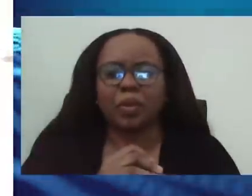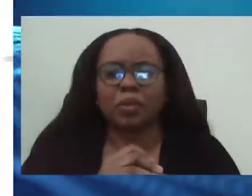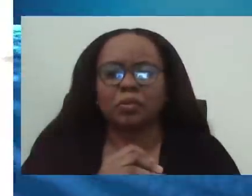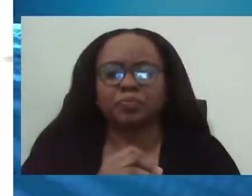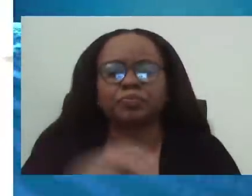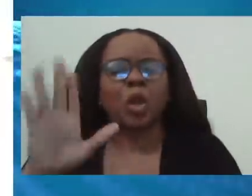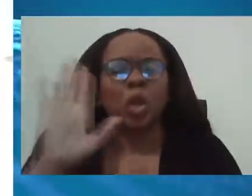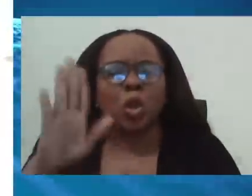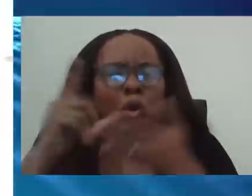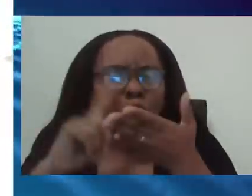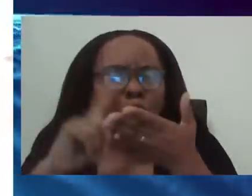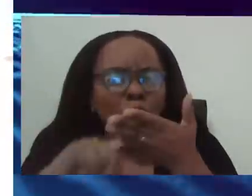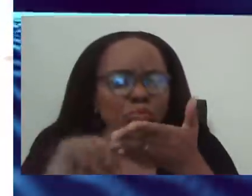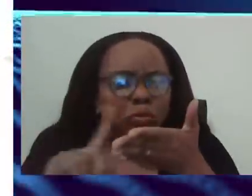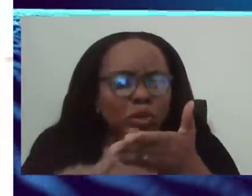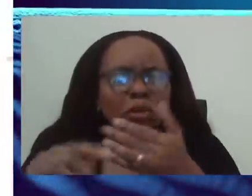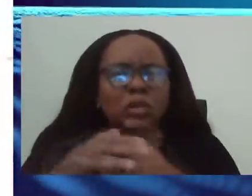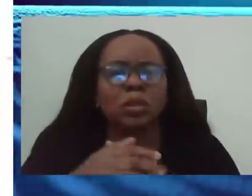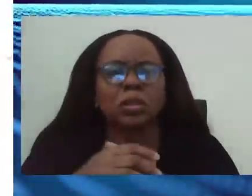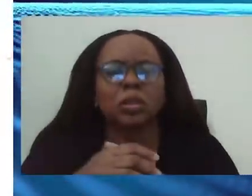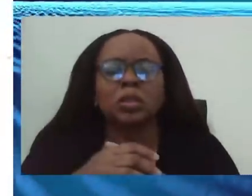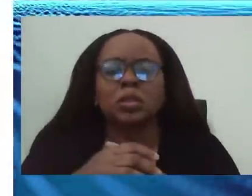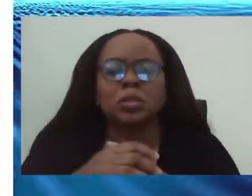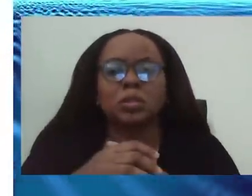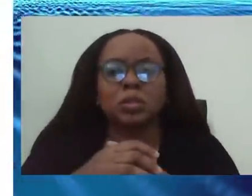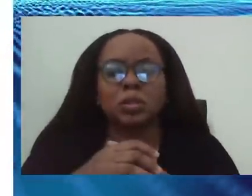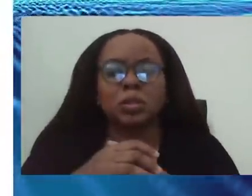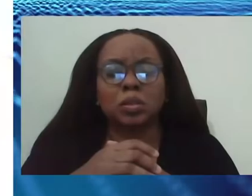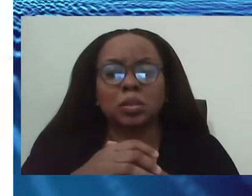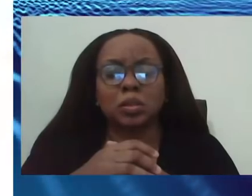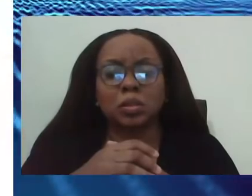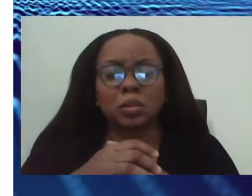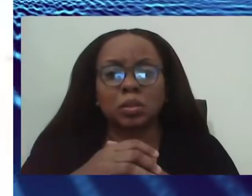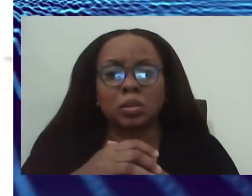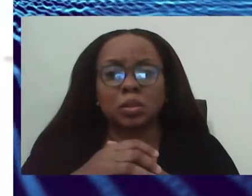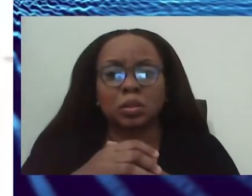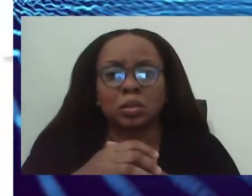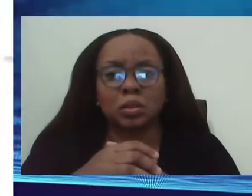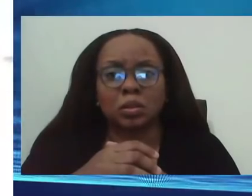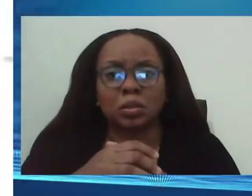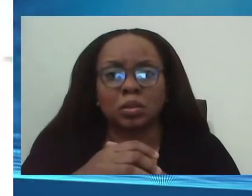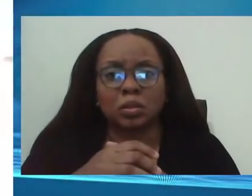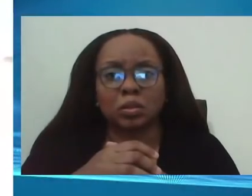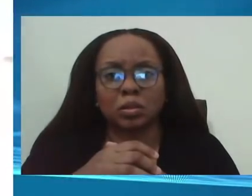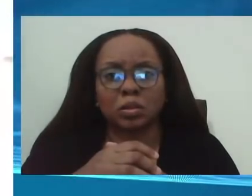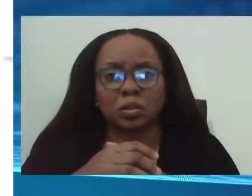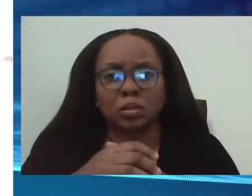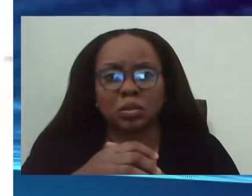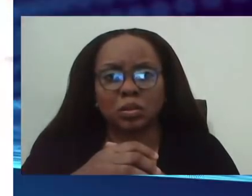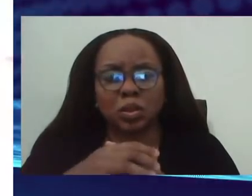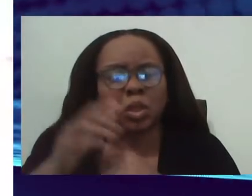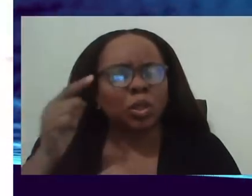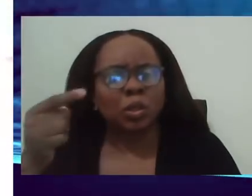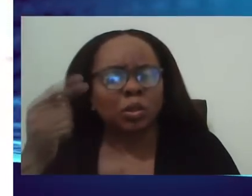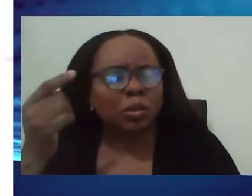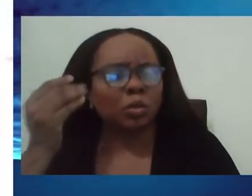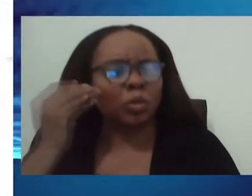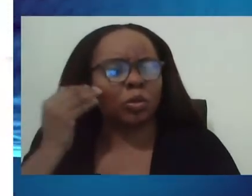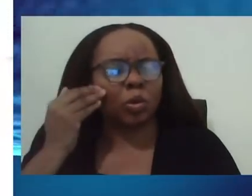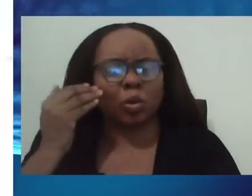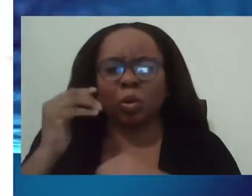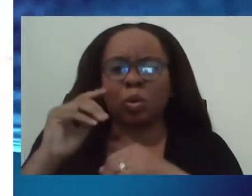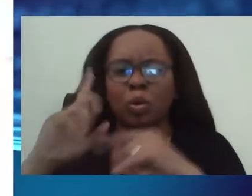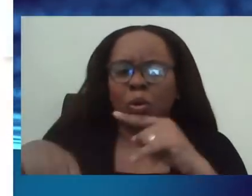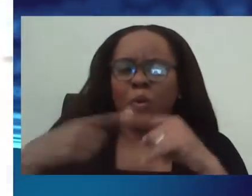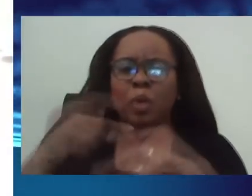to tell Barbadians when we will actually return to a sense of normalcy in terms of the numbers?